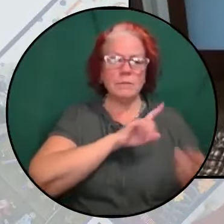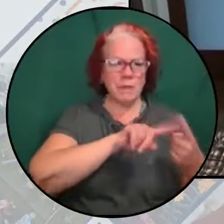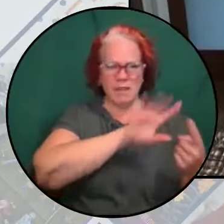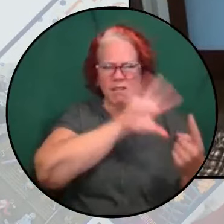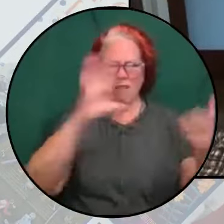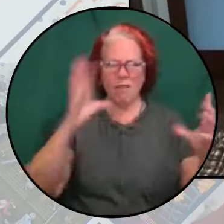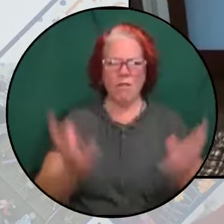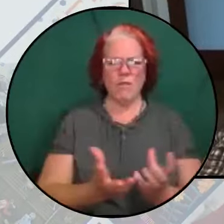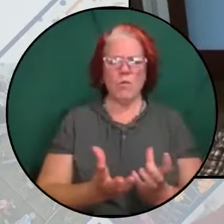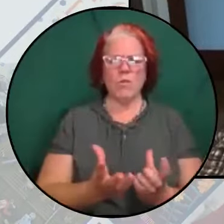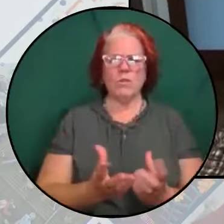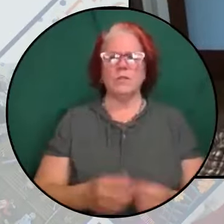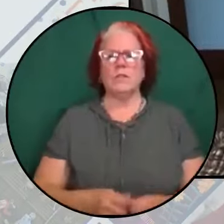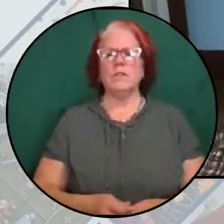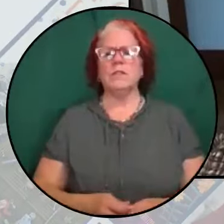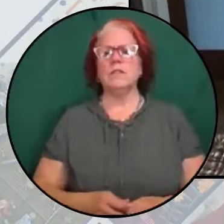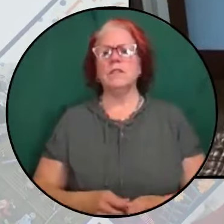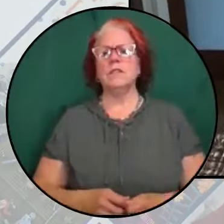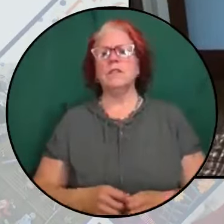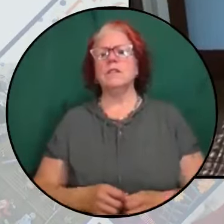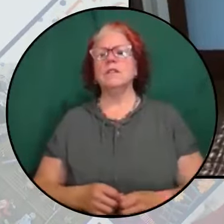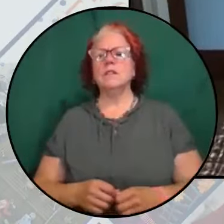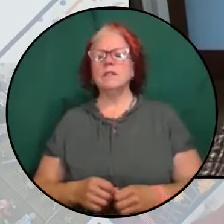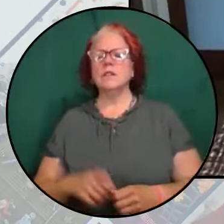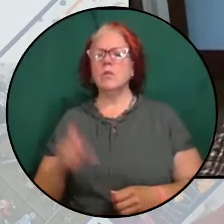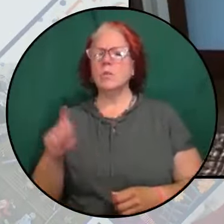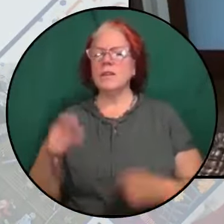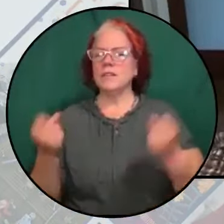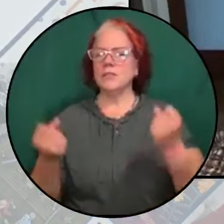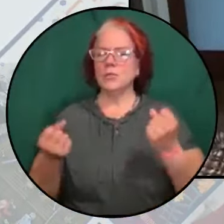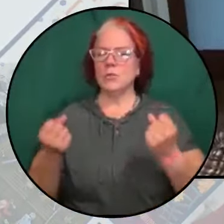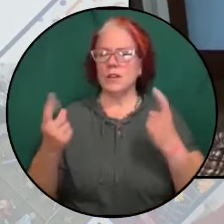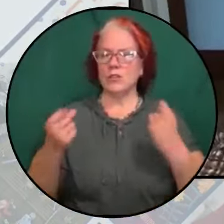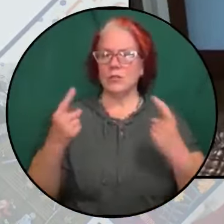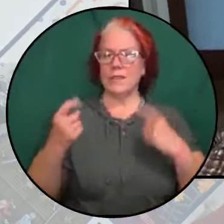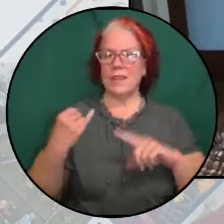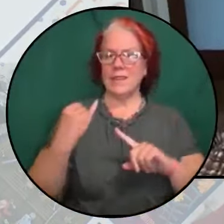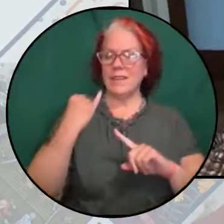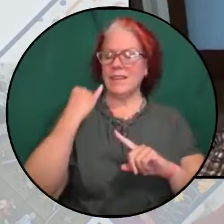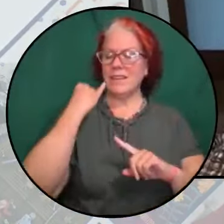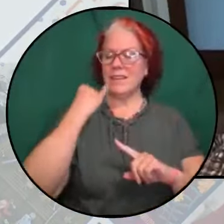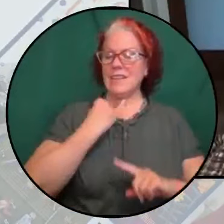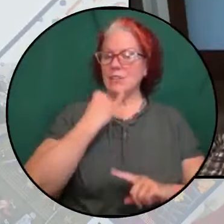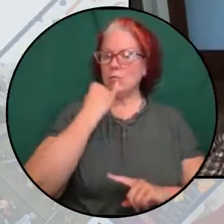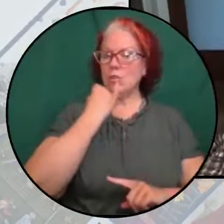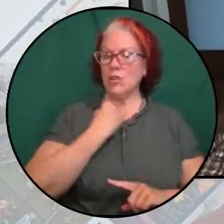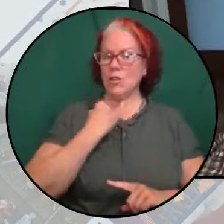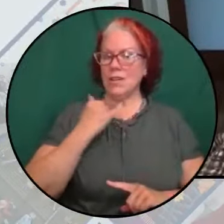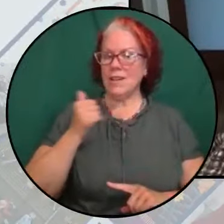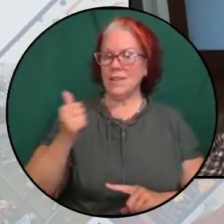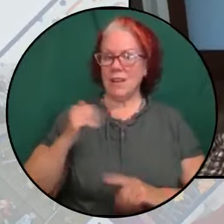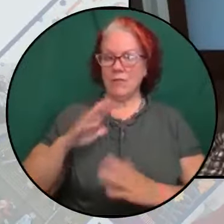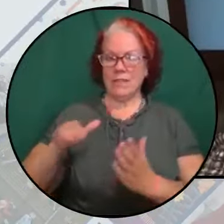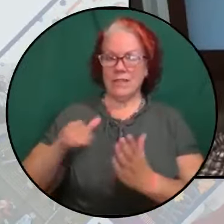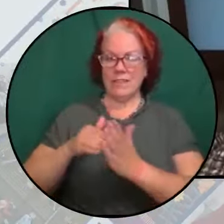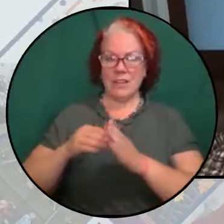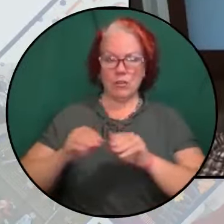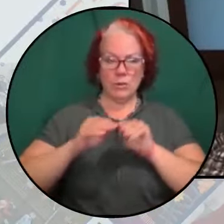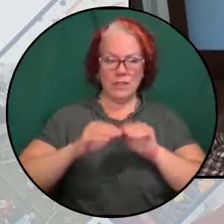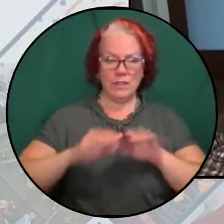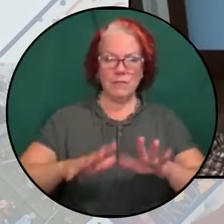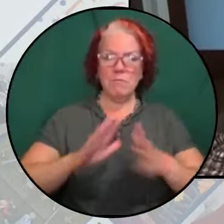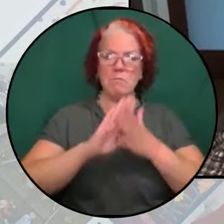when we began to understand the centrality of Israel in the militarization of police